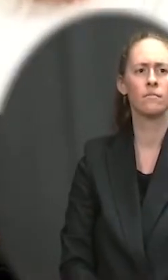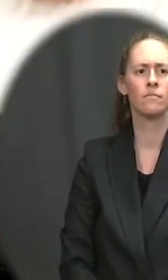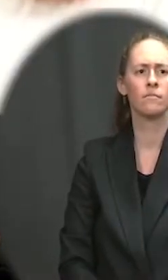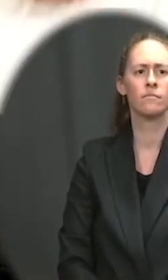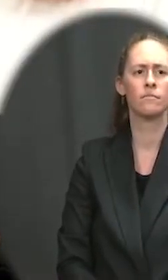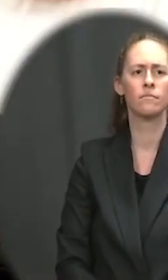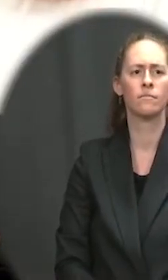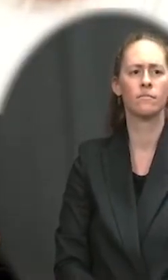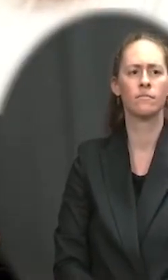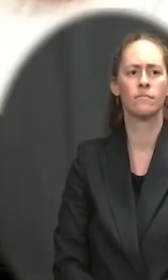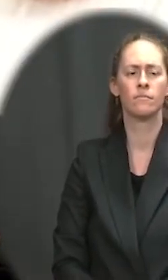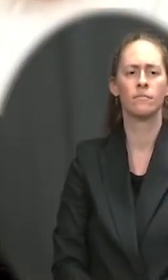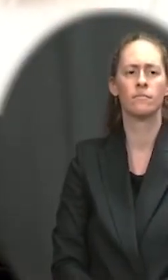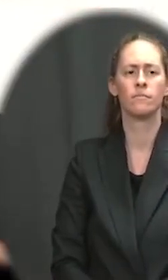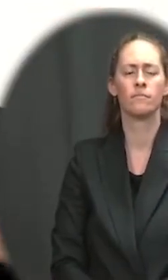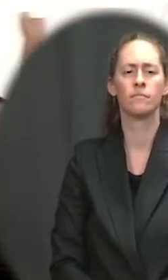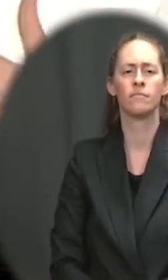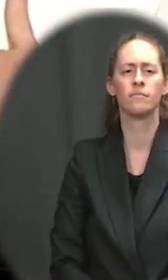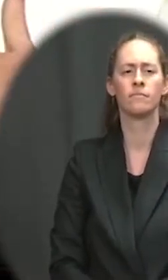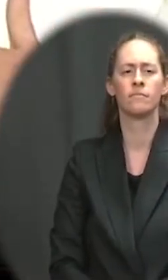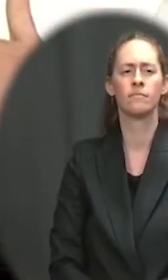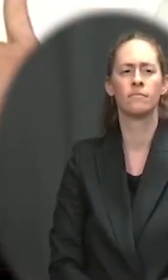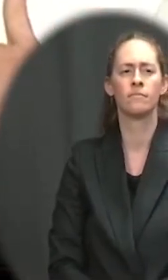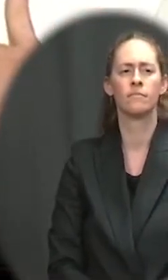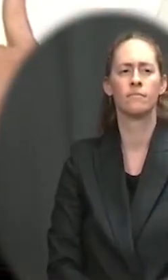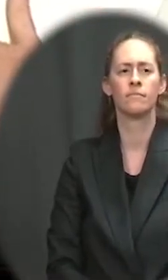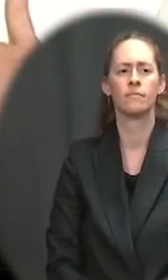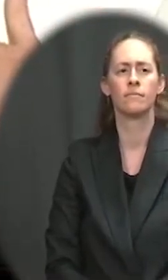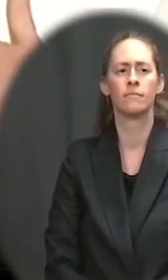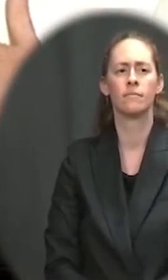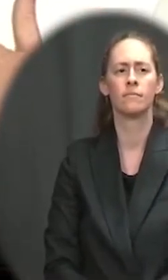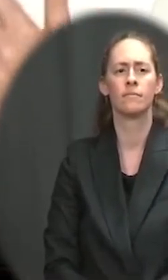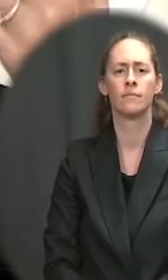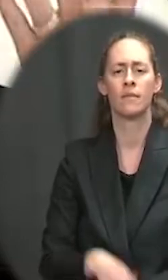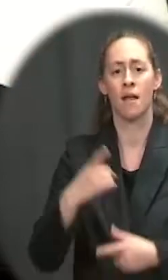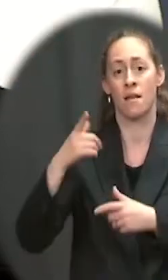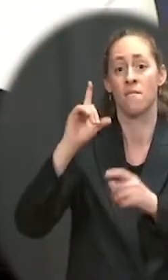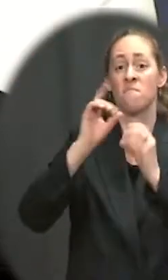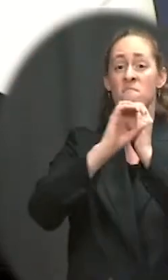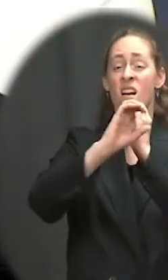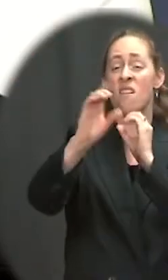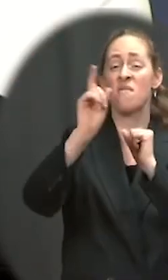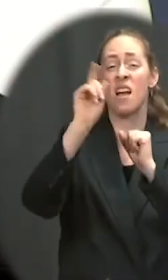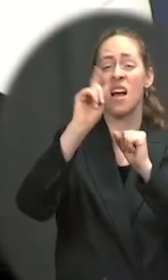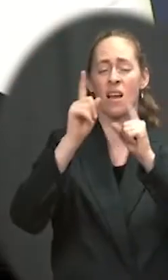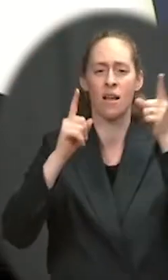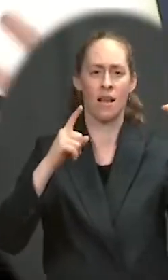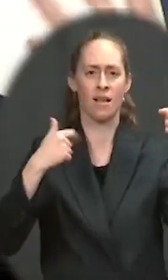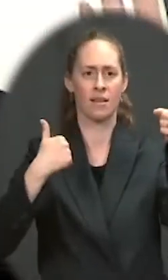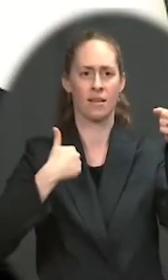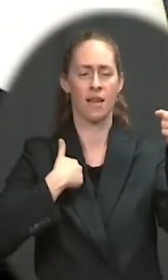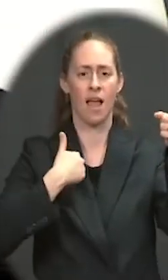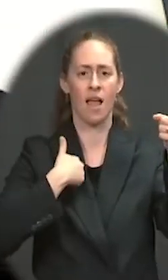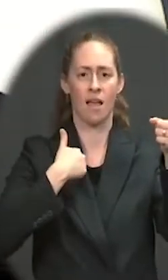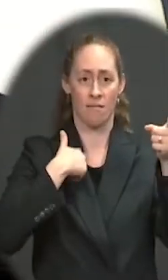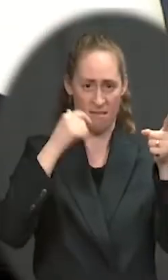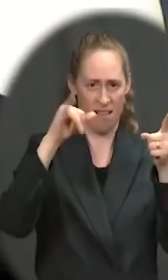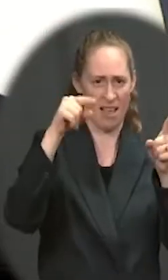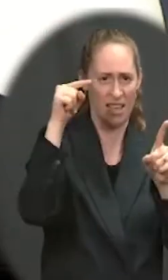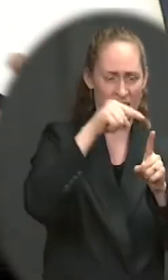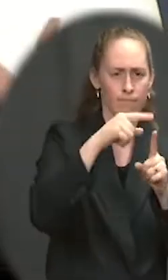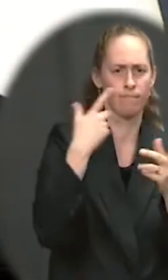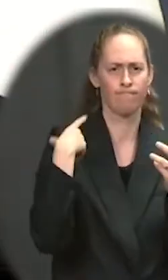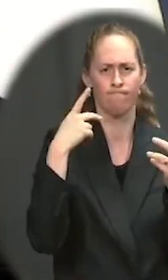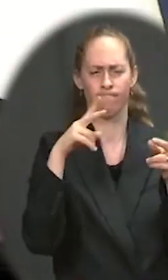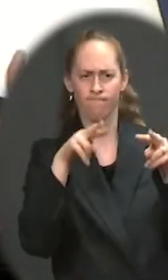each pipeline through the prism of the impact on the environment and also the impact on the economy, and we make assessments.